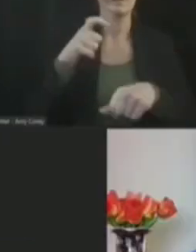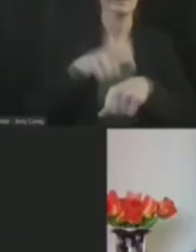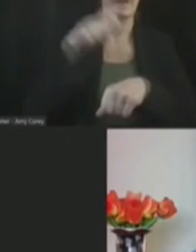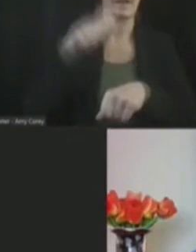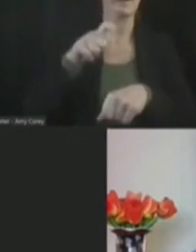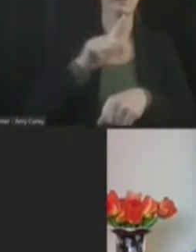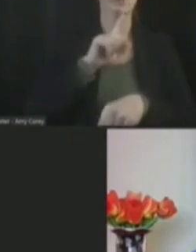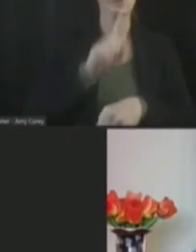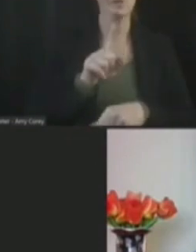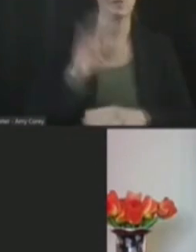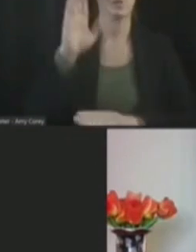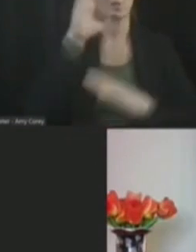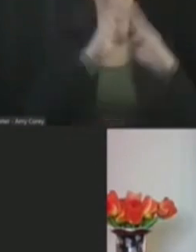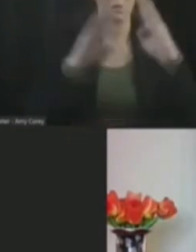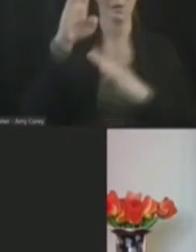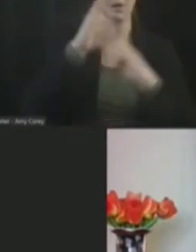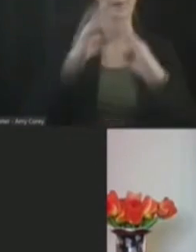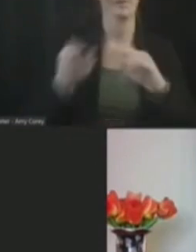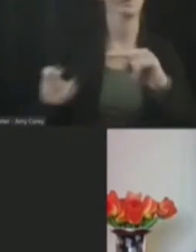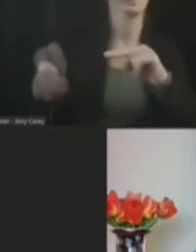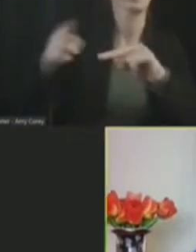rising death rate?